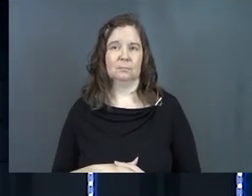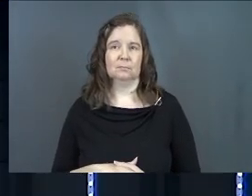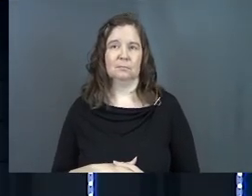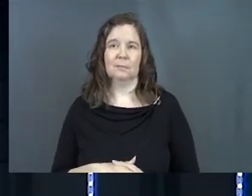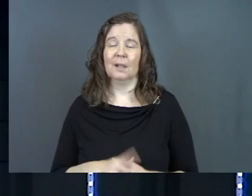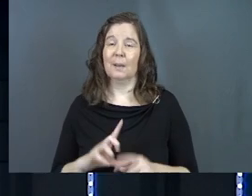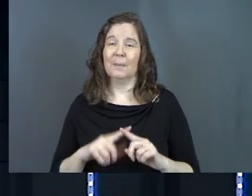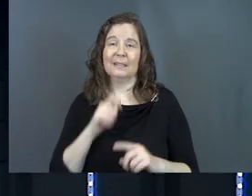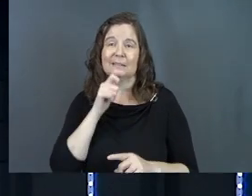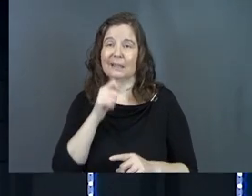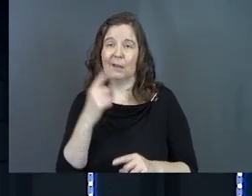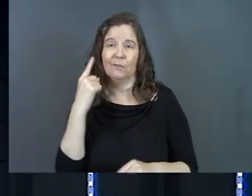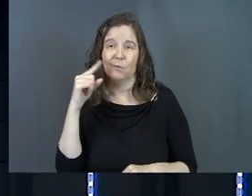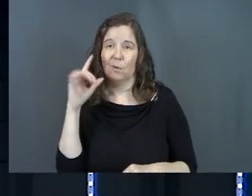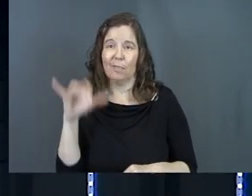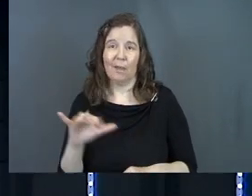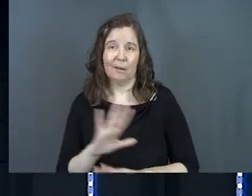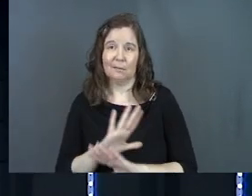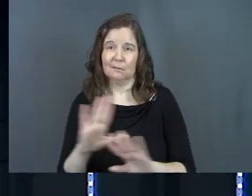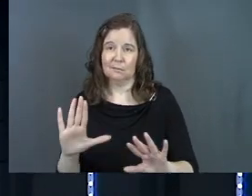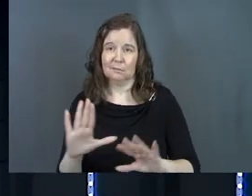Amen. It's not what this is for.